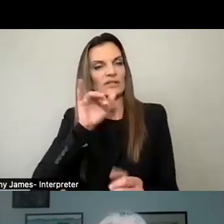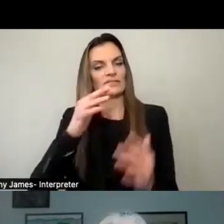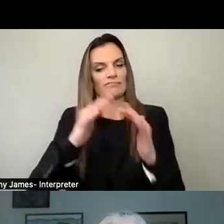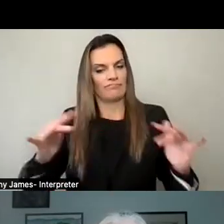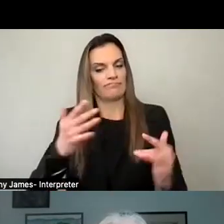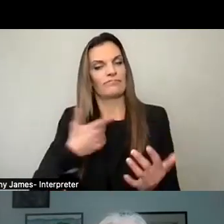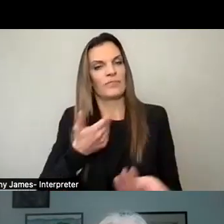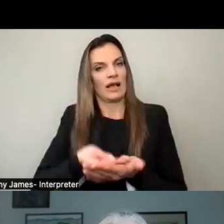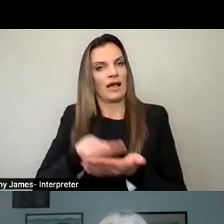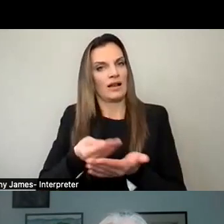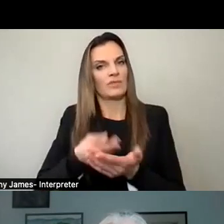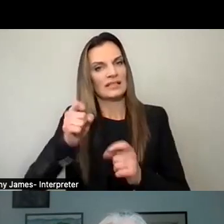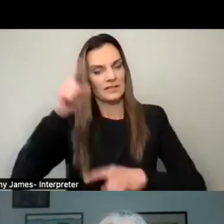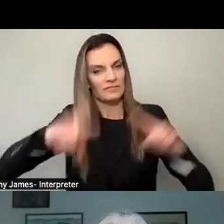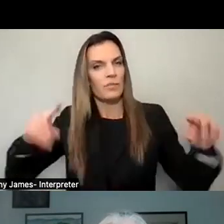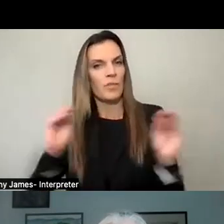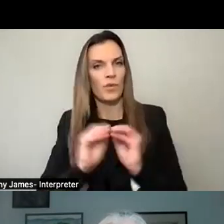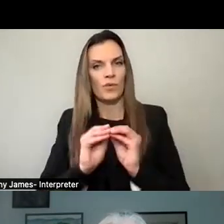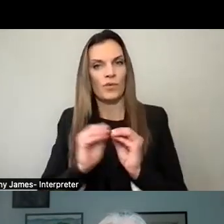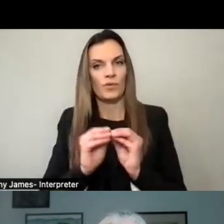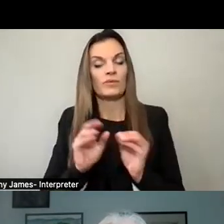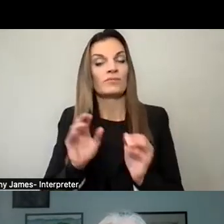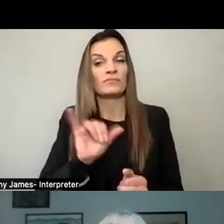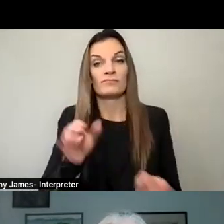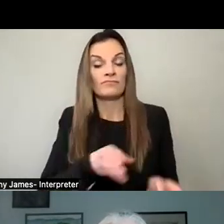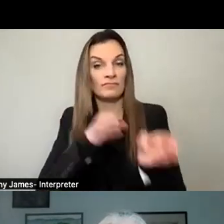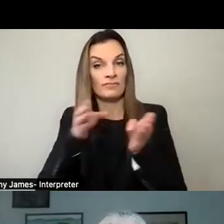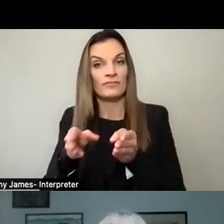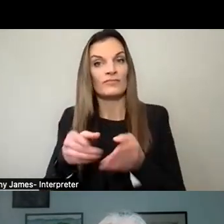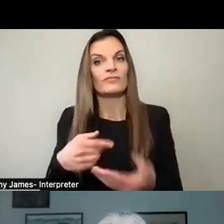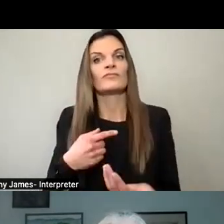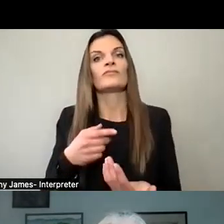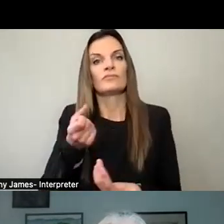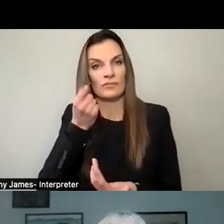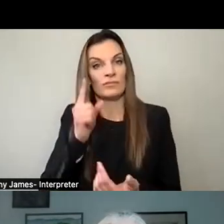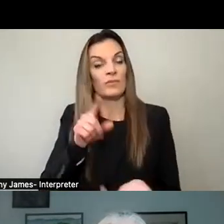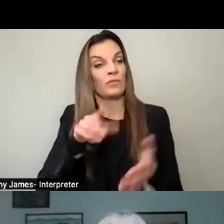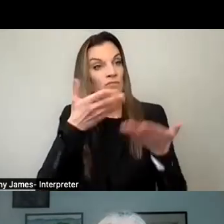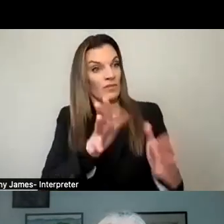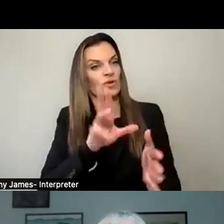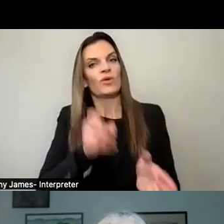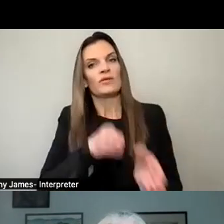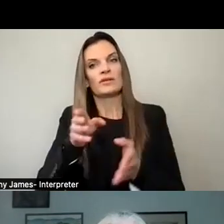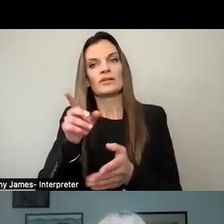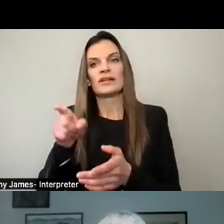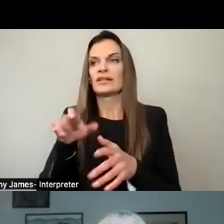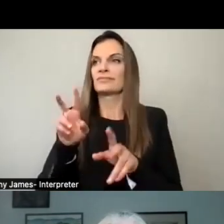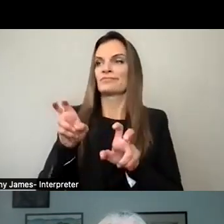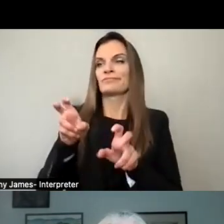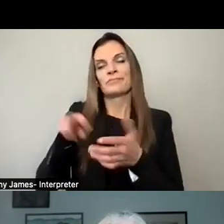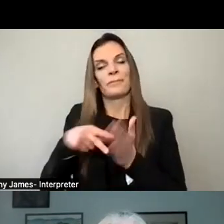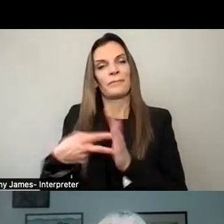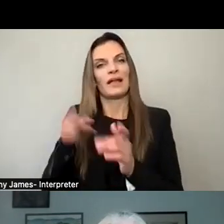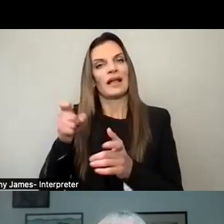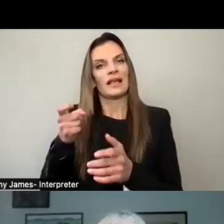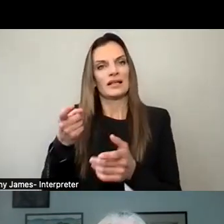I agree that we need to then also make sure that we can do more than one thing at a time. We need to be able to walk and chew bubblegum, for one might say.